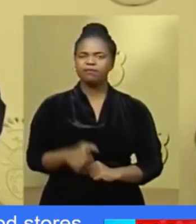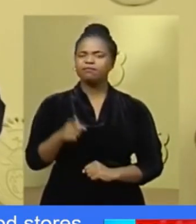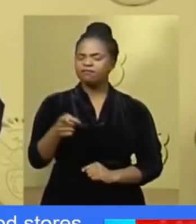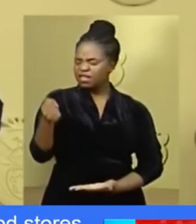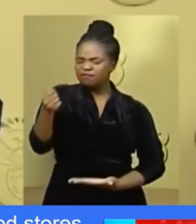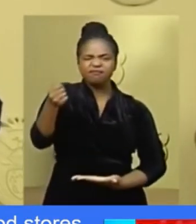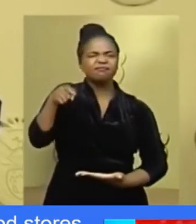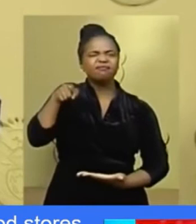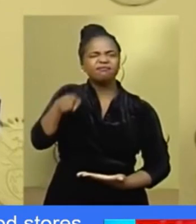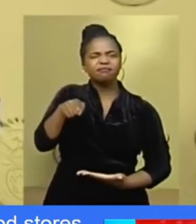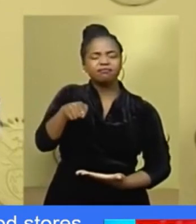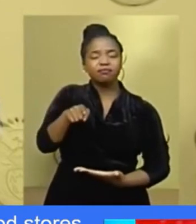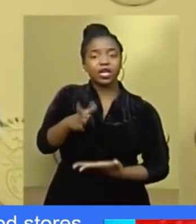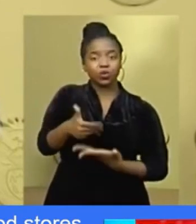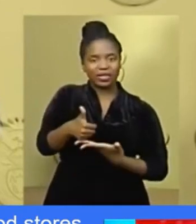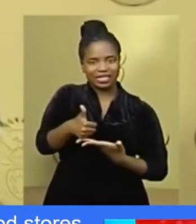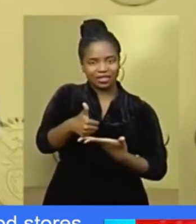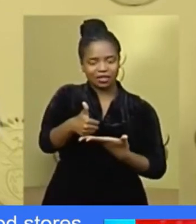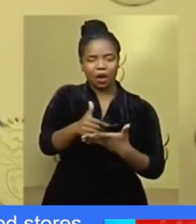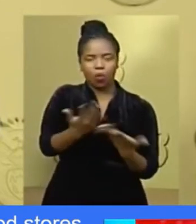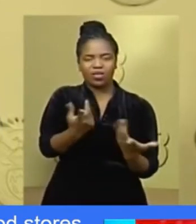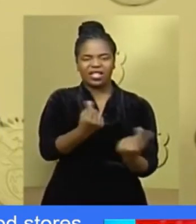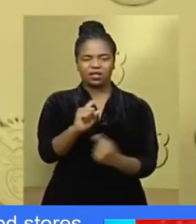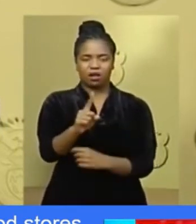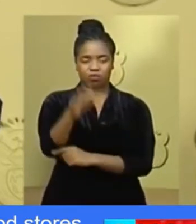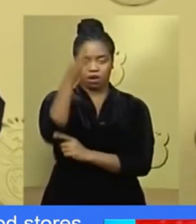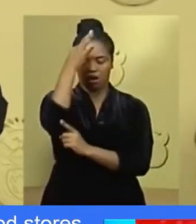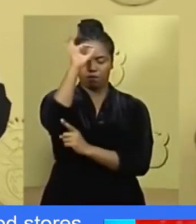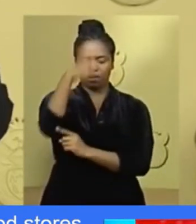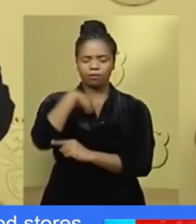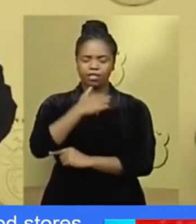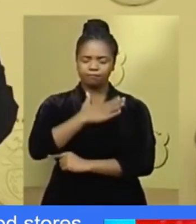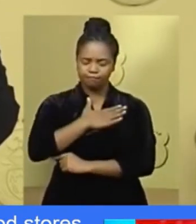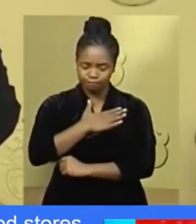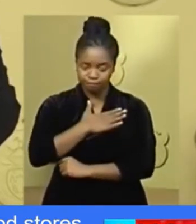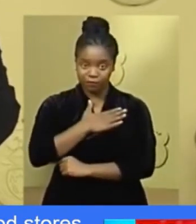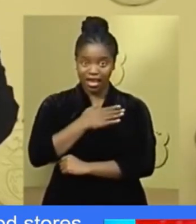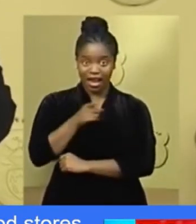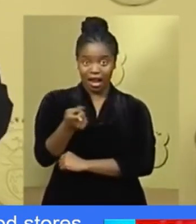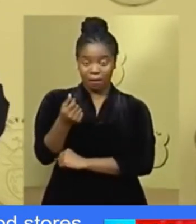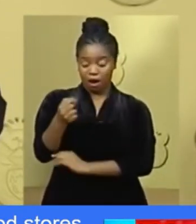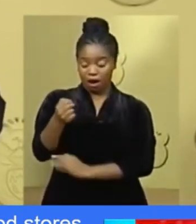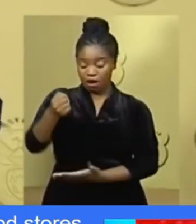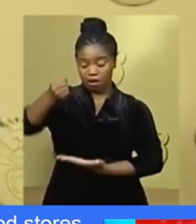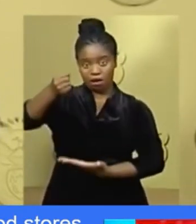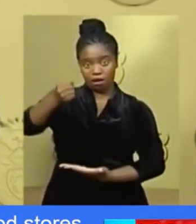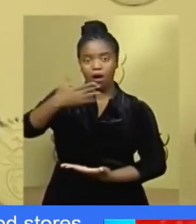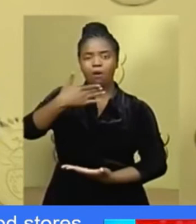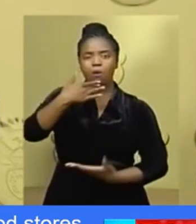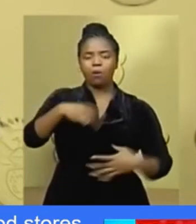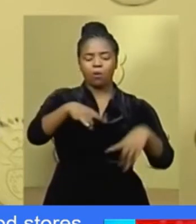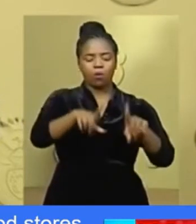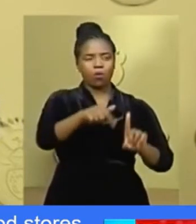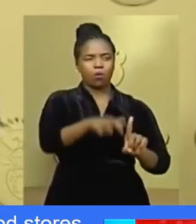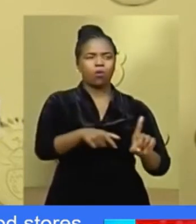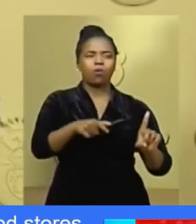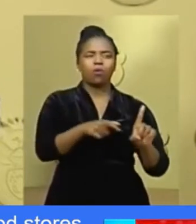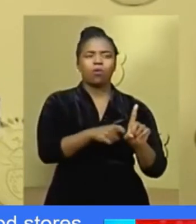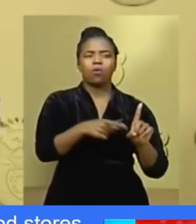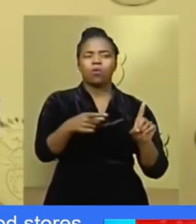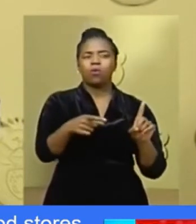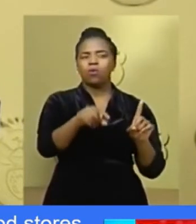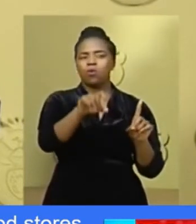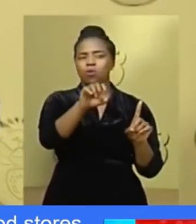we are doing in the public sector. I am pleased to announce that this fund will be chaired by Ms. Gloria Serobe